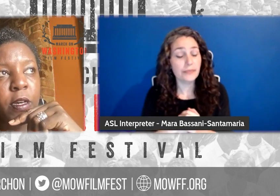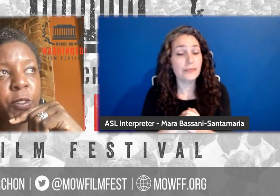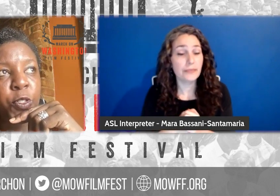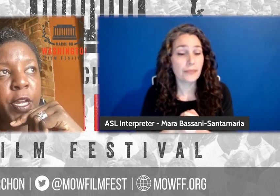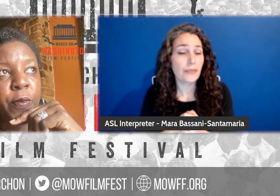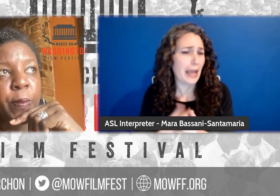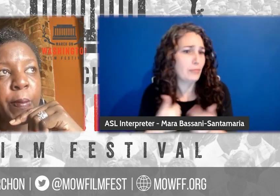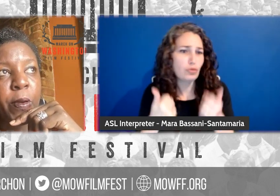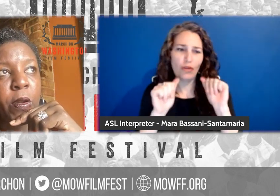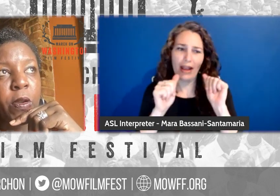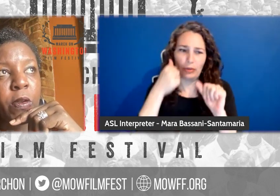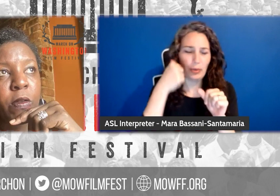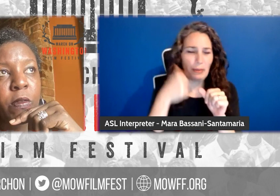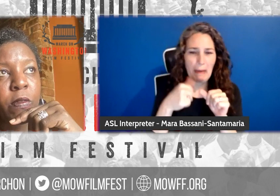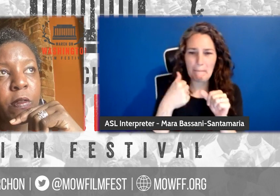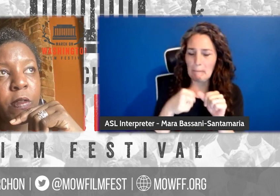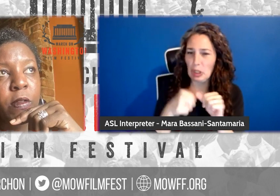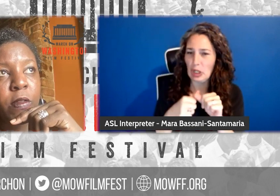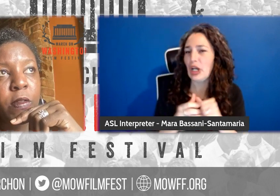I'm just trying to remember.